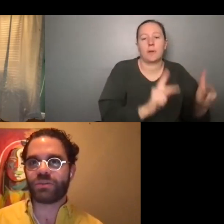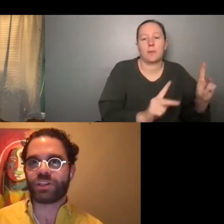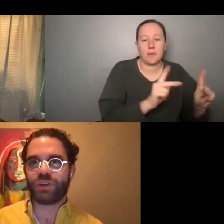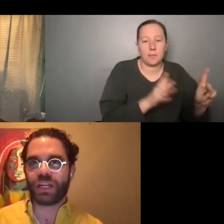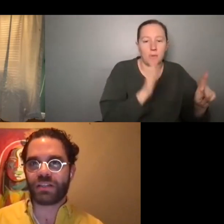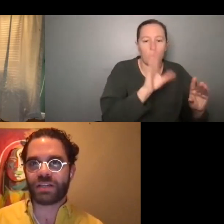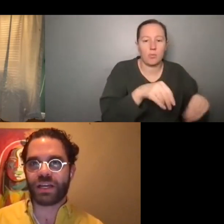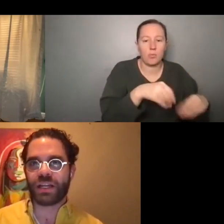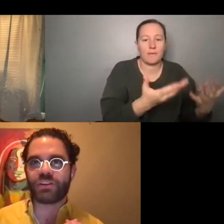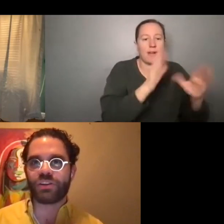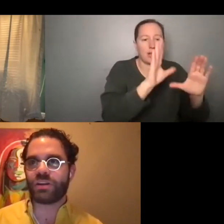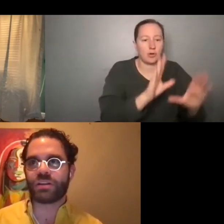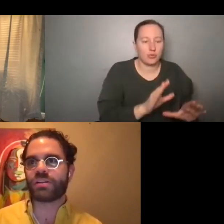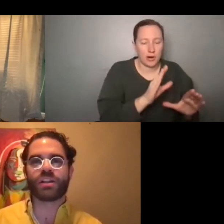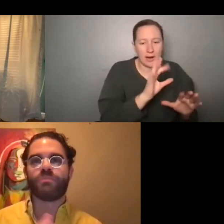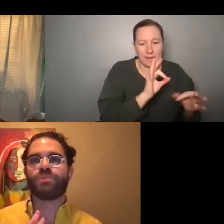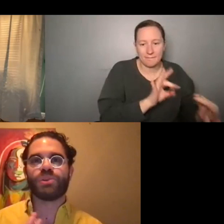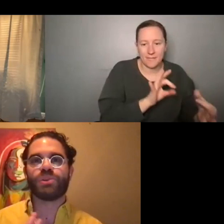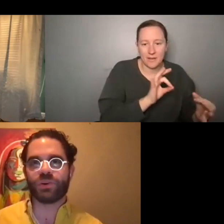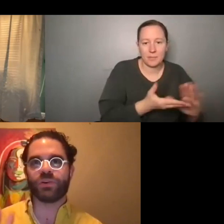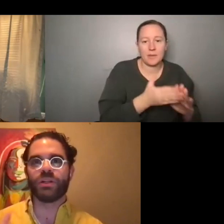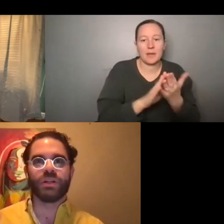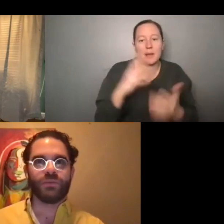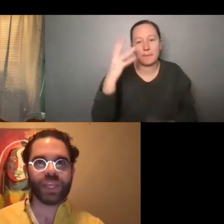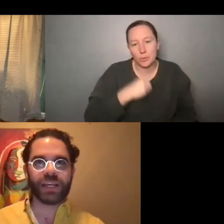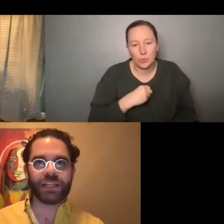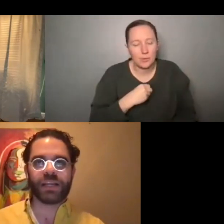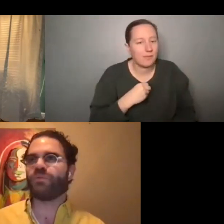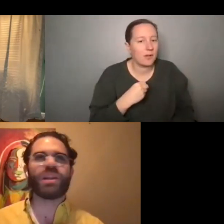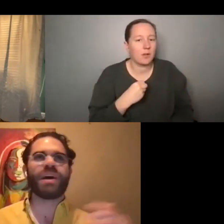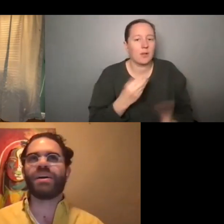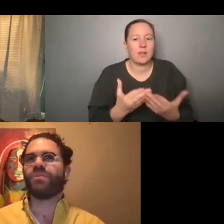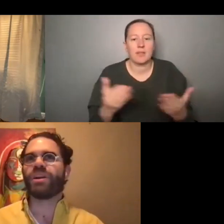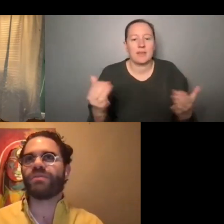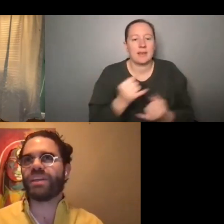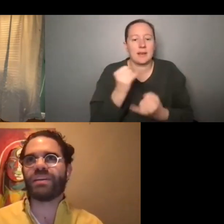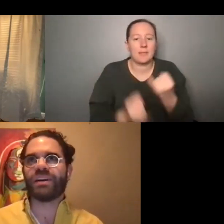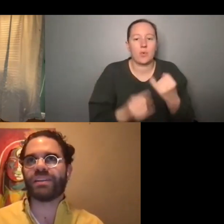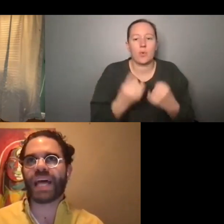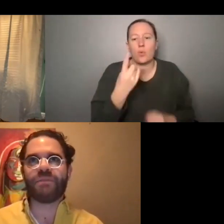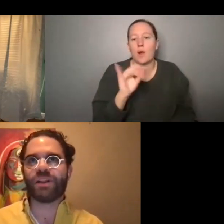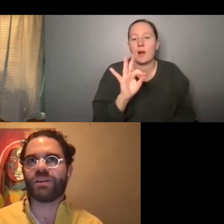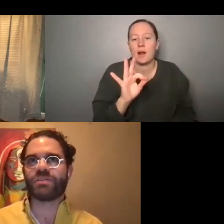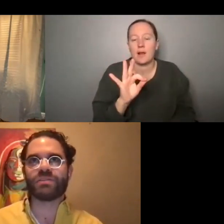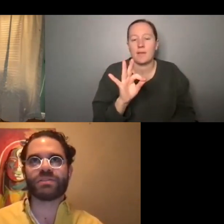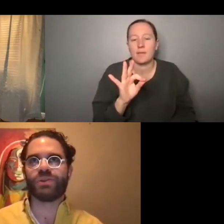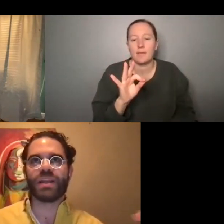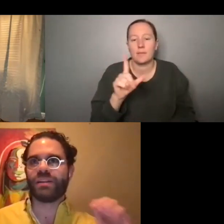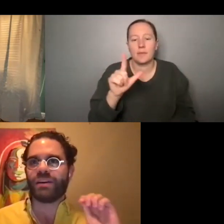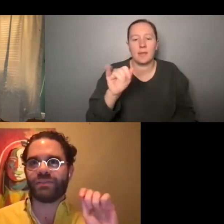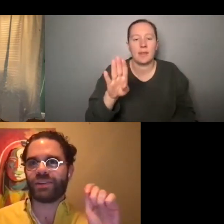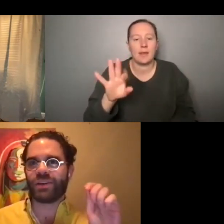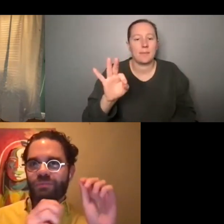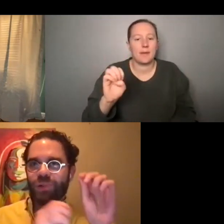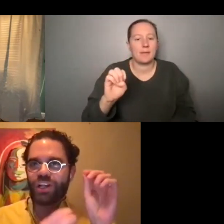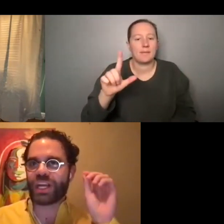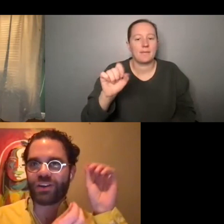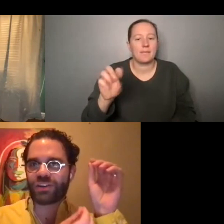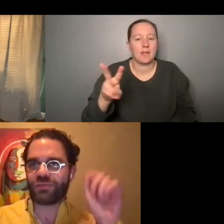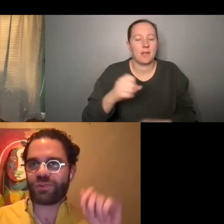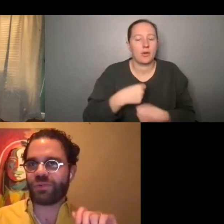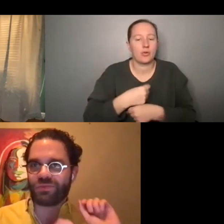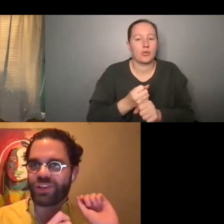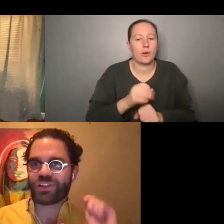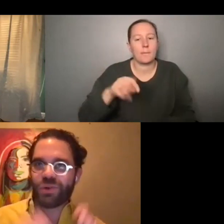be providing so much great insight. And it turned into just, that's a beautiful thing at the end. And one of my, one of the lab fellows created a, you know, a